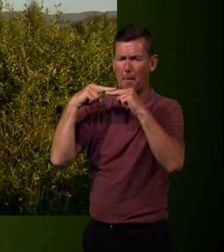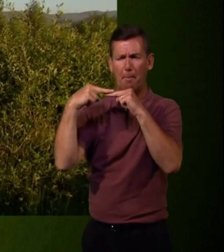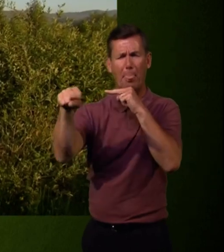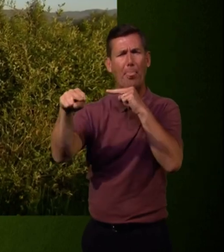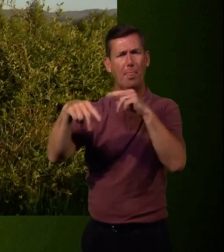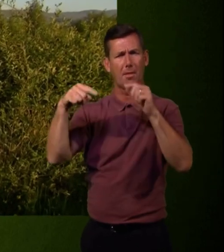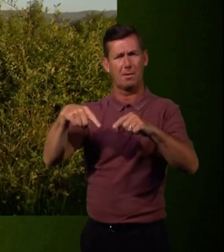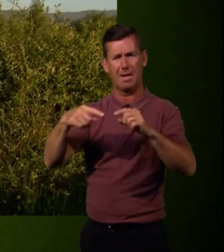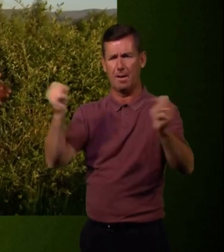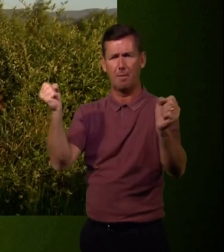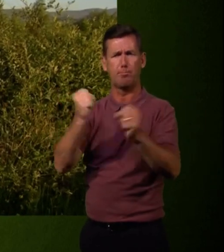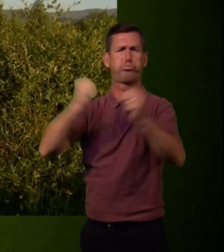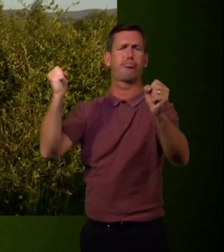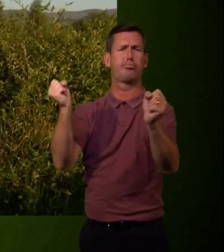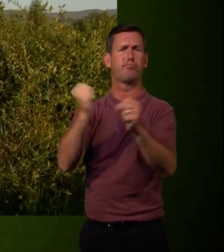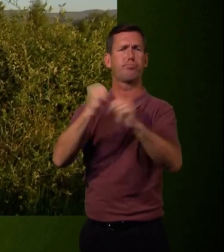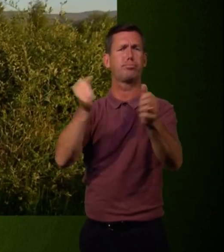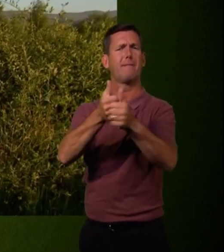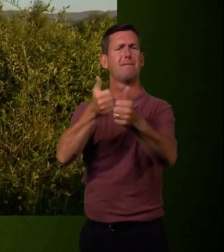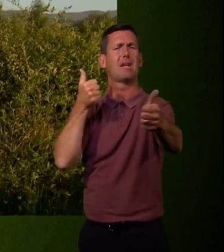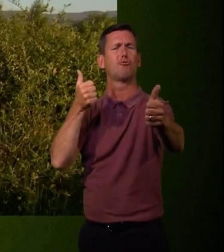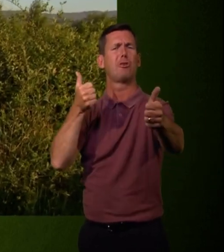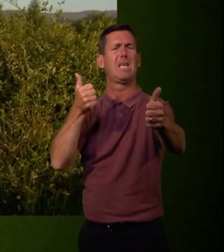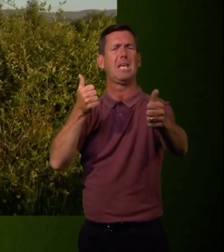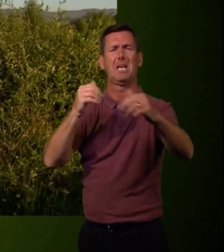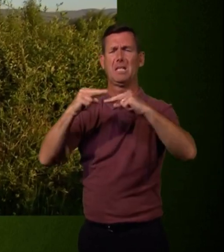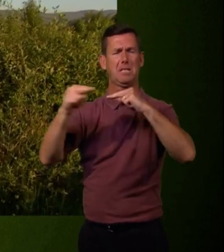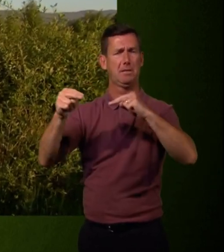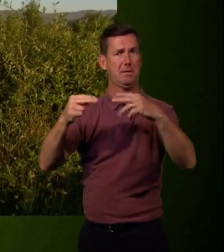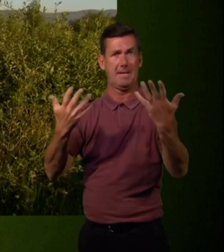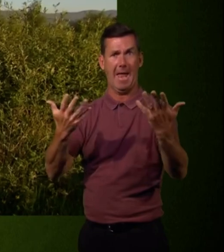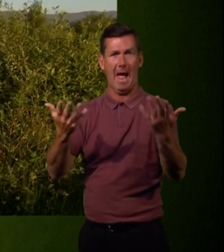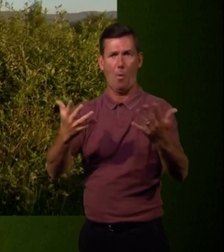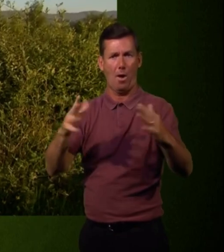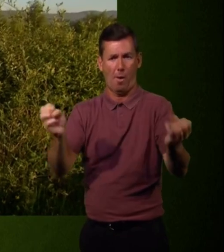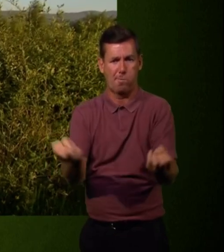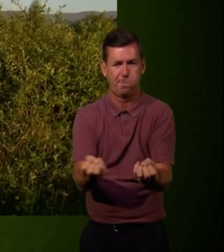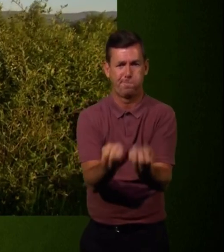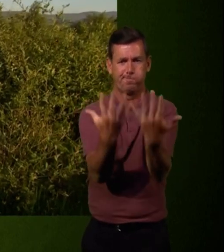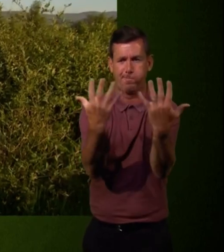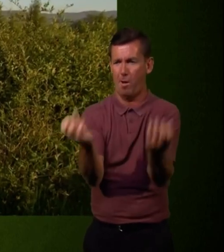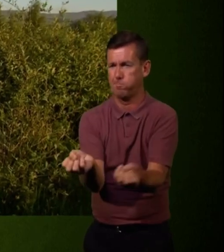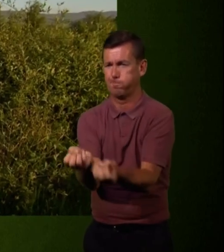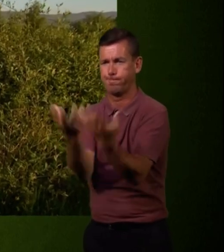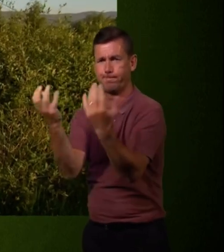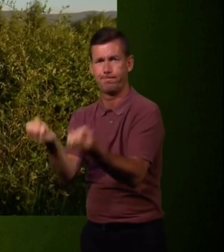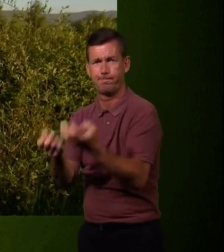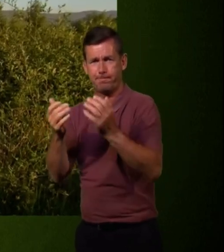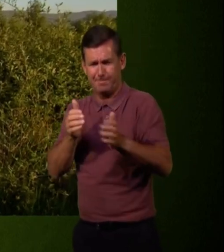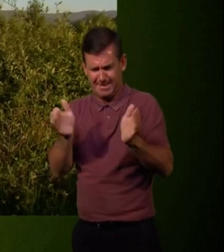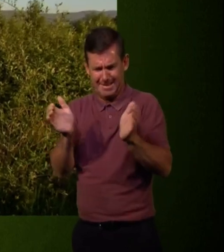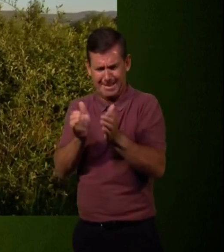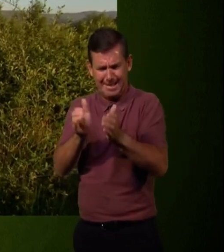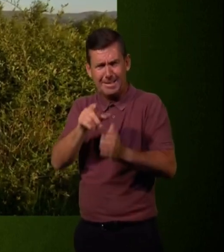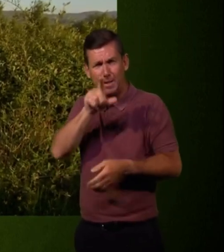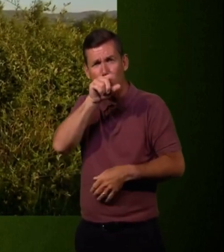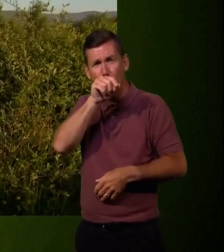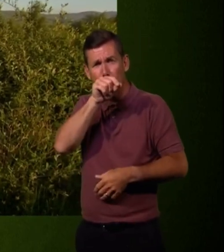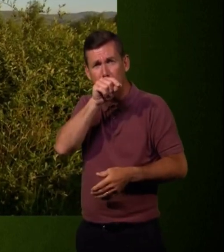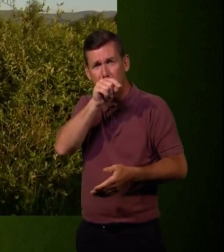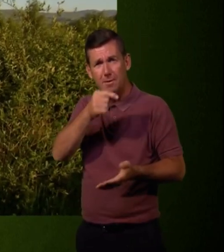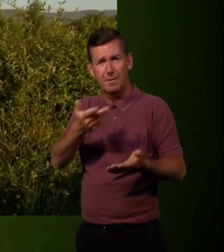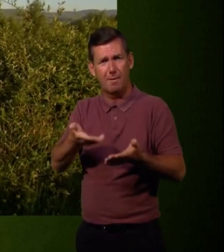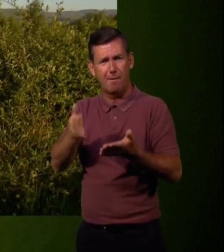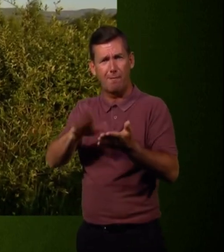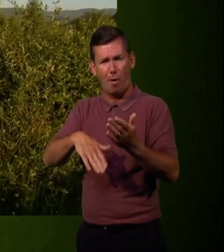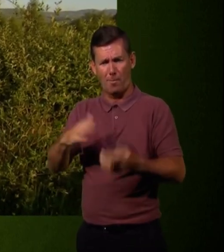explosives factory but now nature is reclaiming it back and there's one little bird species that makes its way all the way from a little